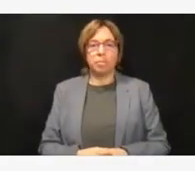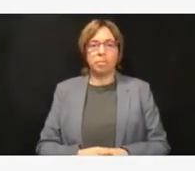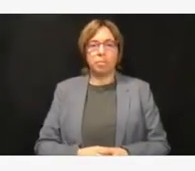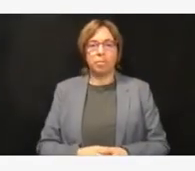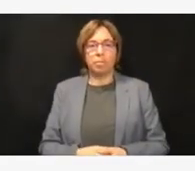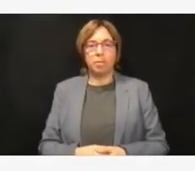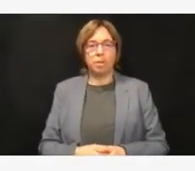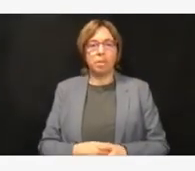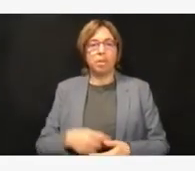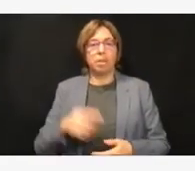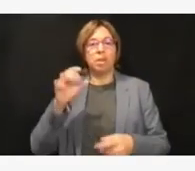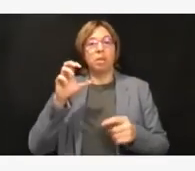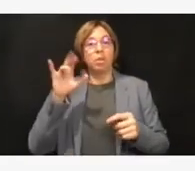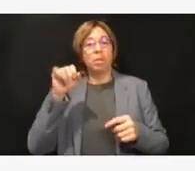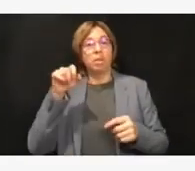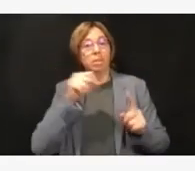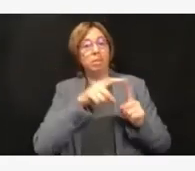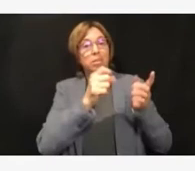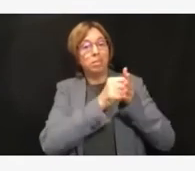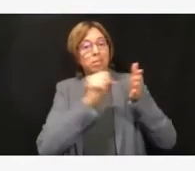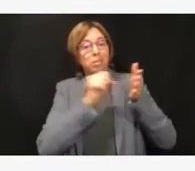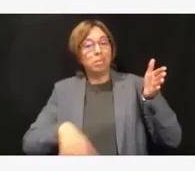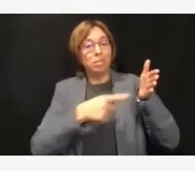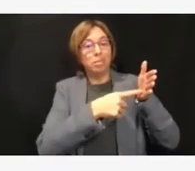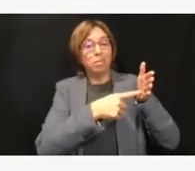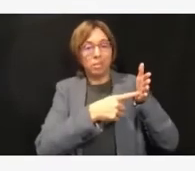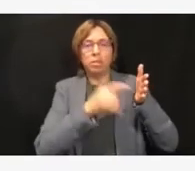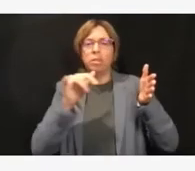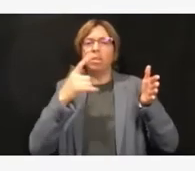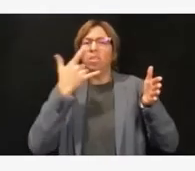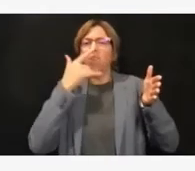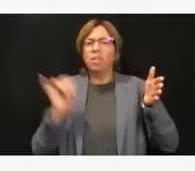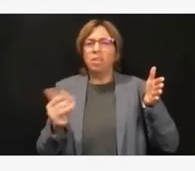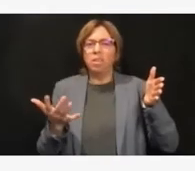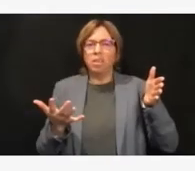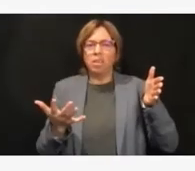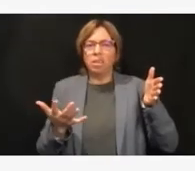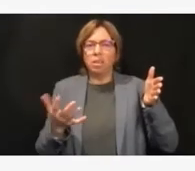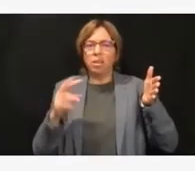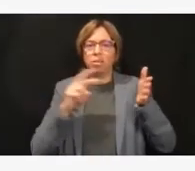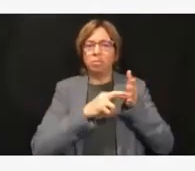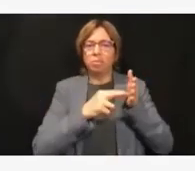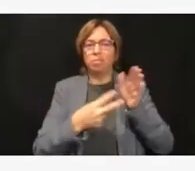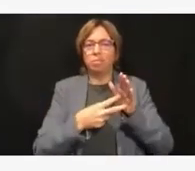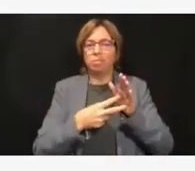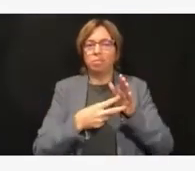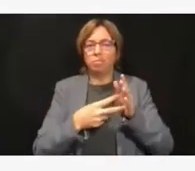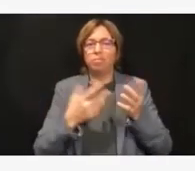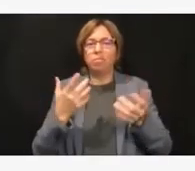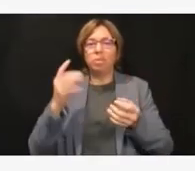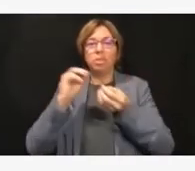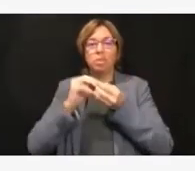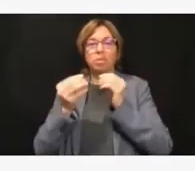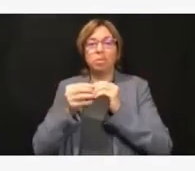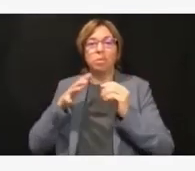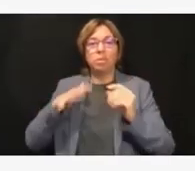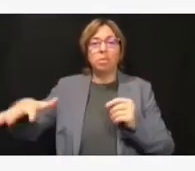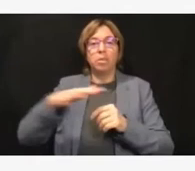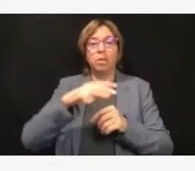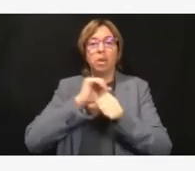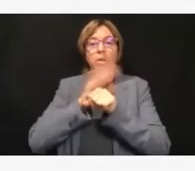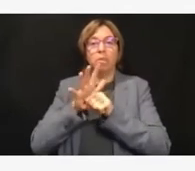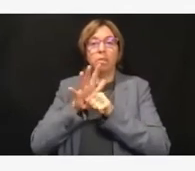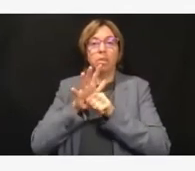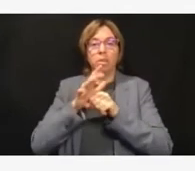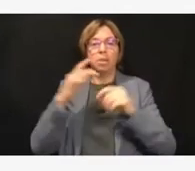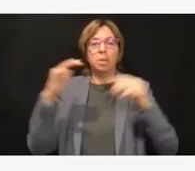hospitalization numbers in Idaho are headed the right direction. However, hospitals are generally working in contingency operations,